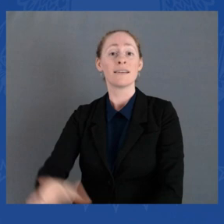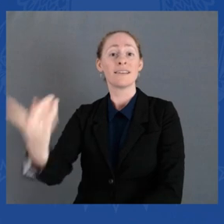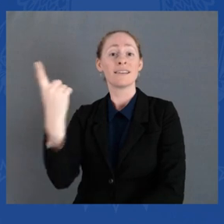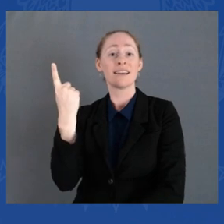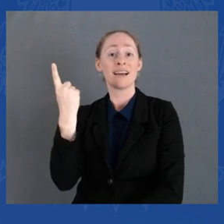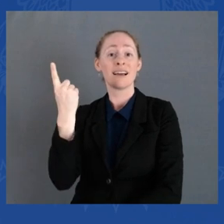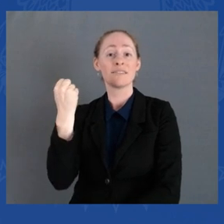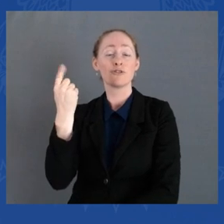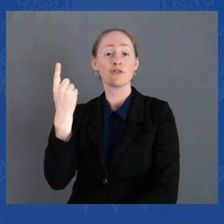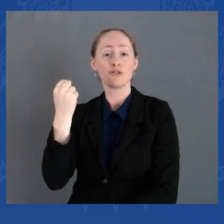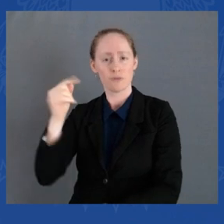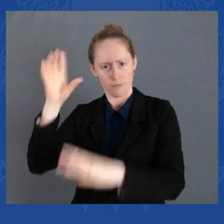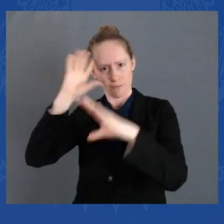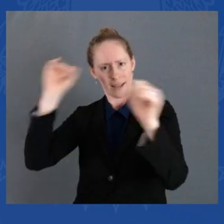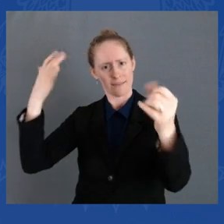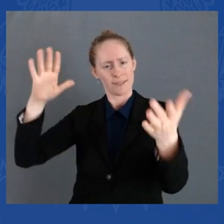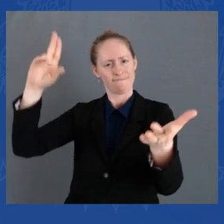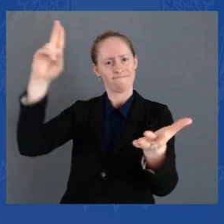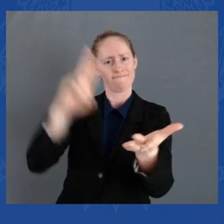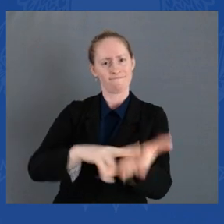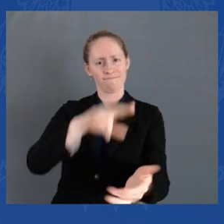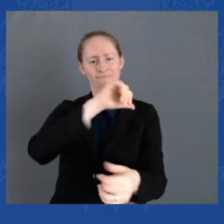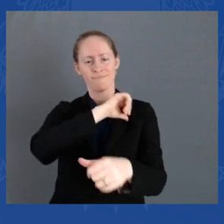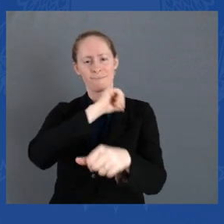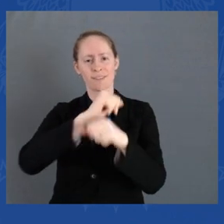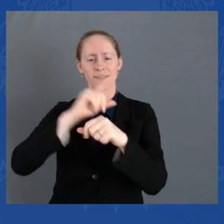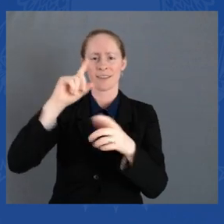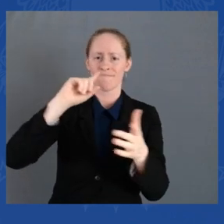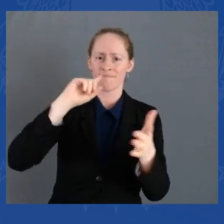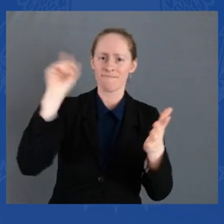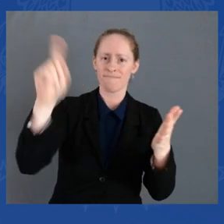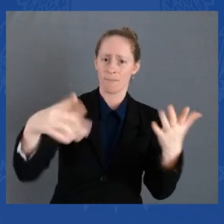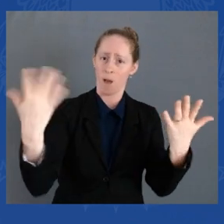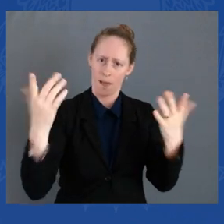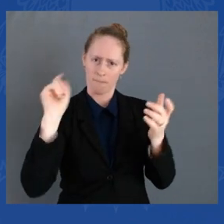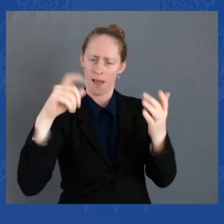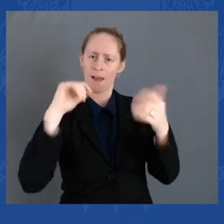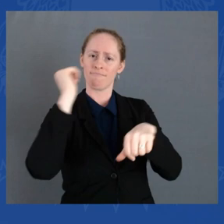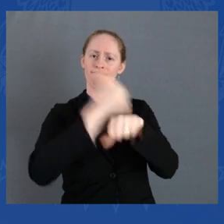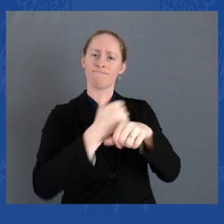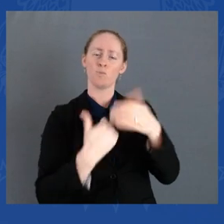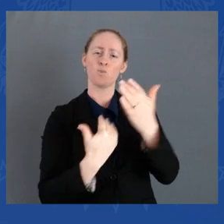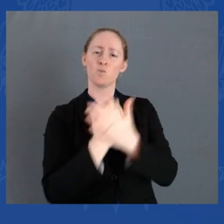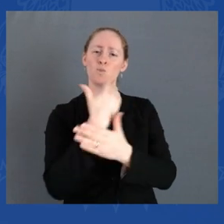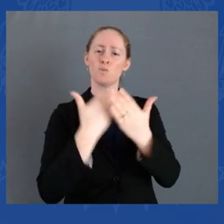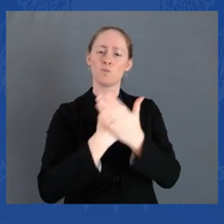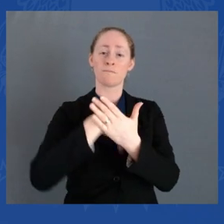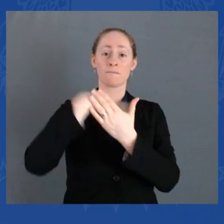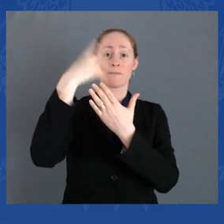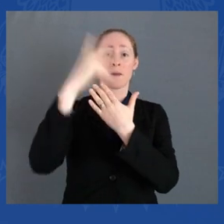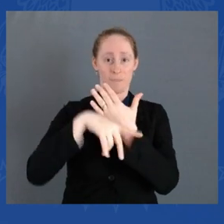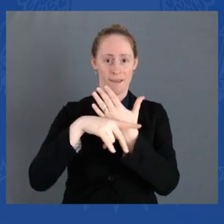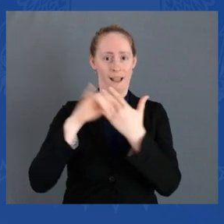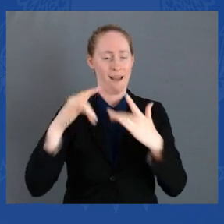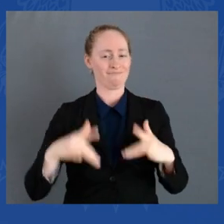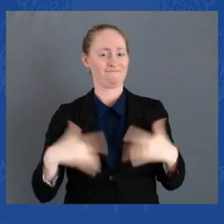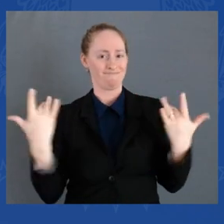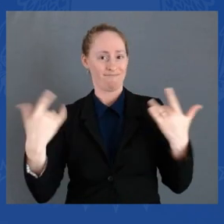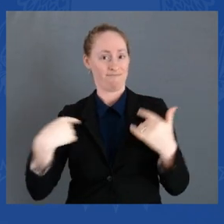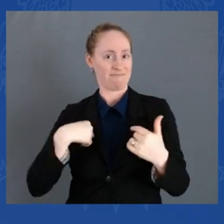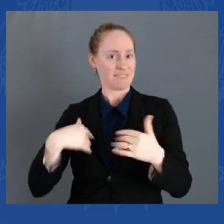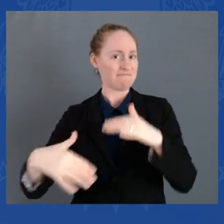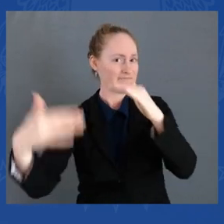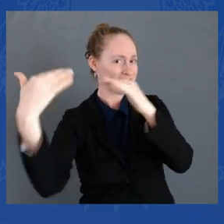Hawaiians, and Pacific Islanders. I am proud to co-chair this initiative, which brings together stakeholders and local leaders